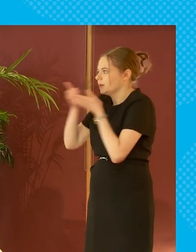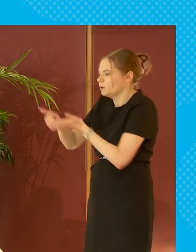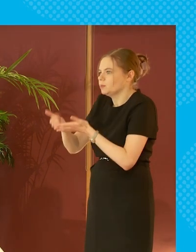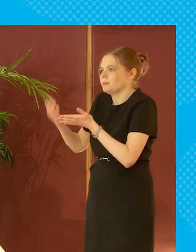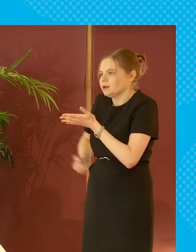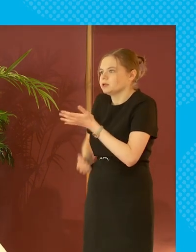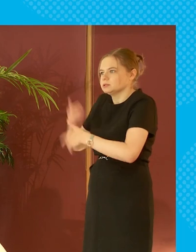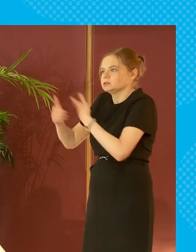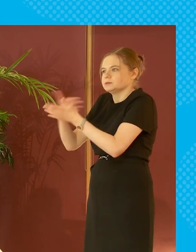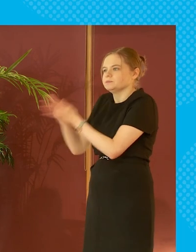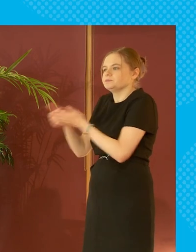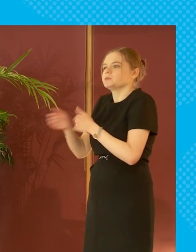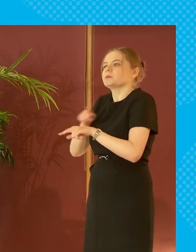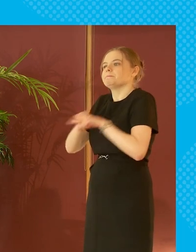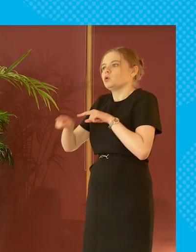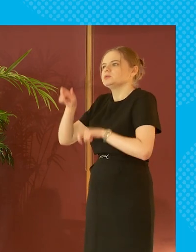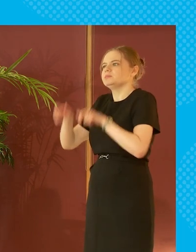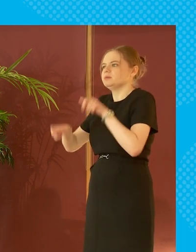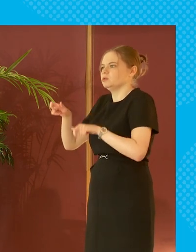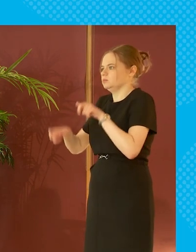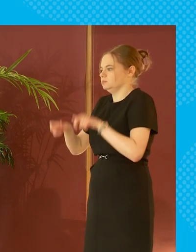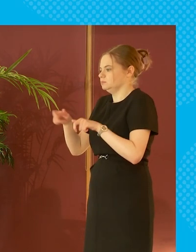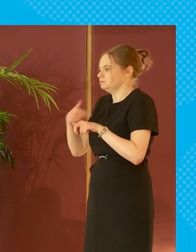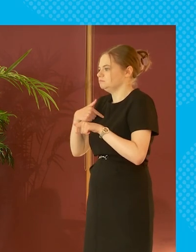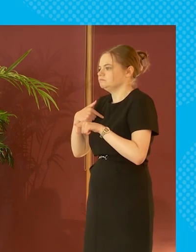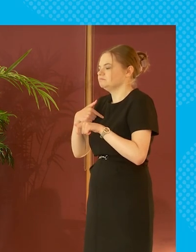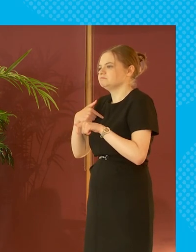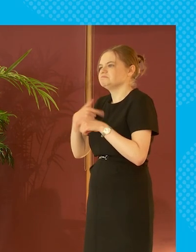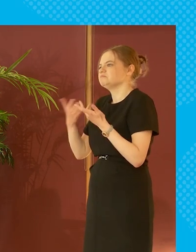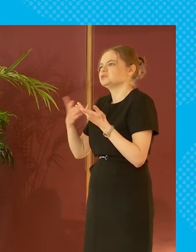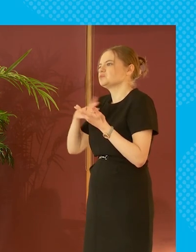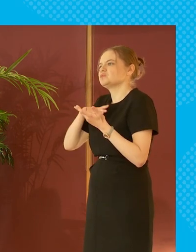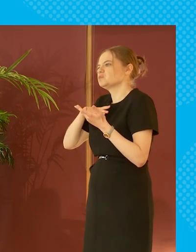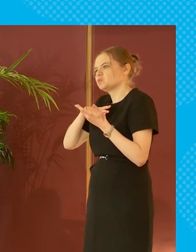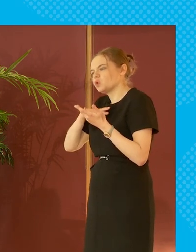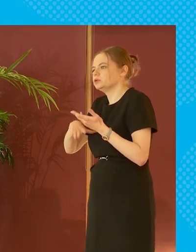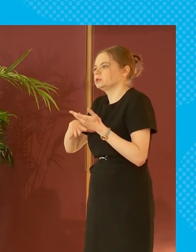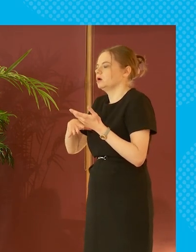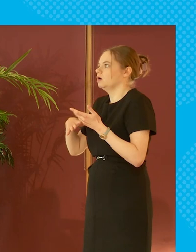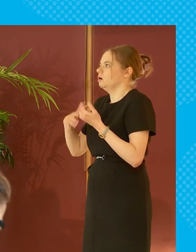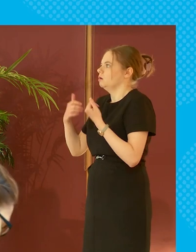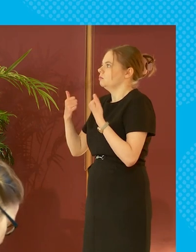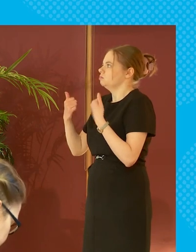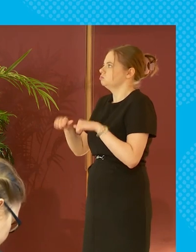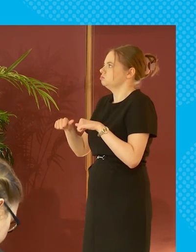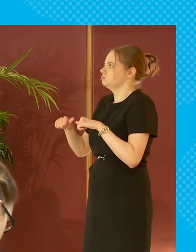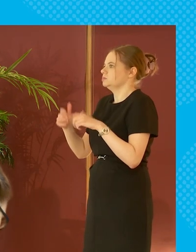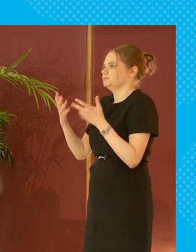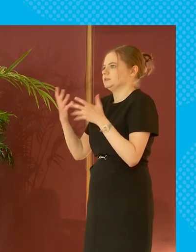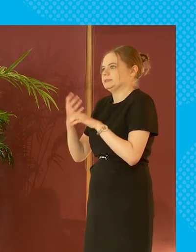get benefits all these kind of things what most people are not looking for is they don't want to get a degree